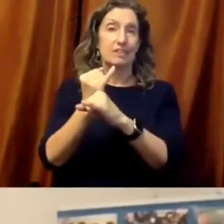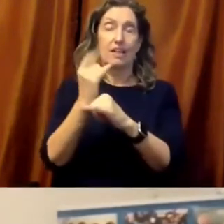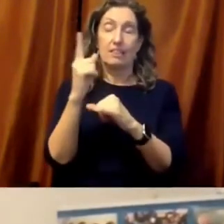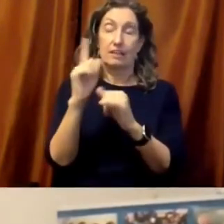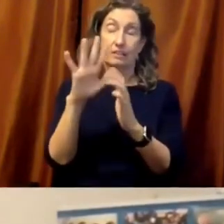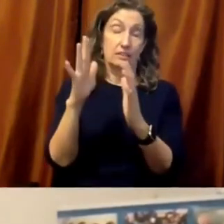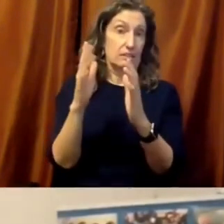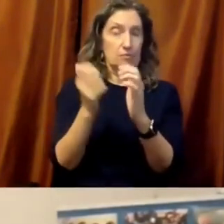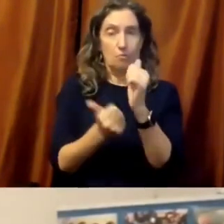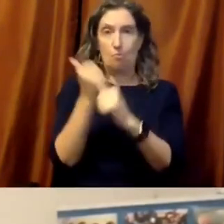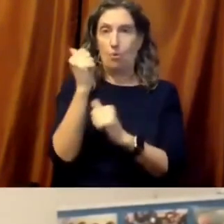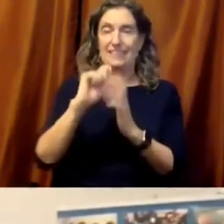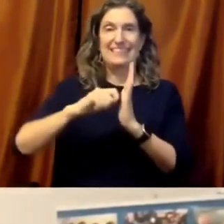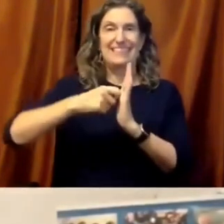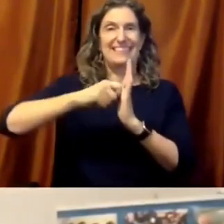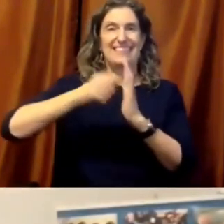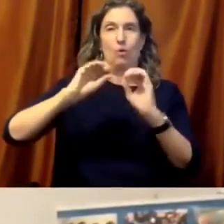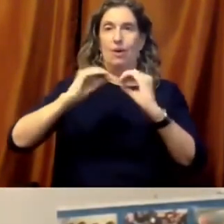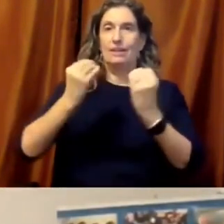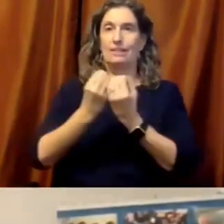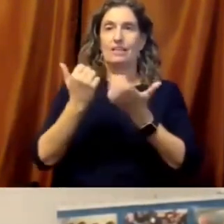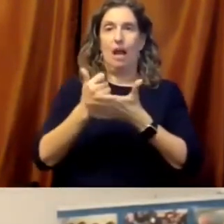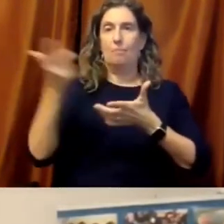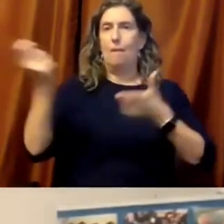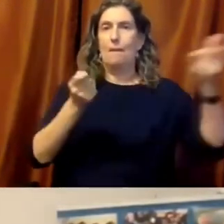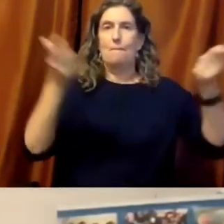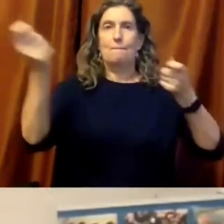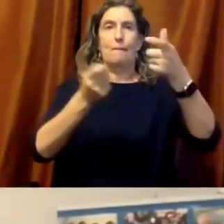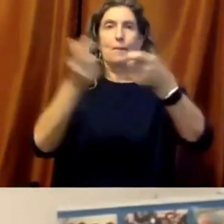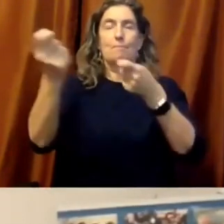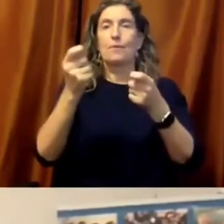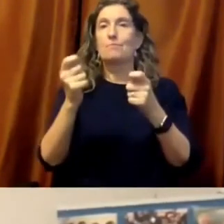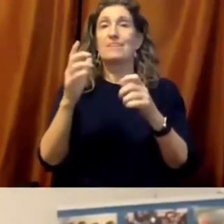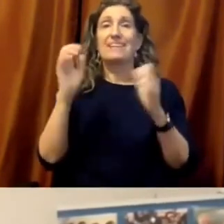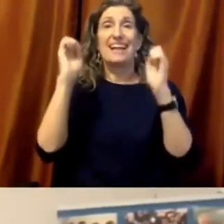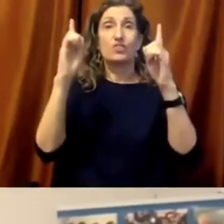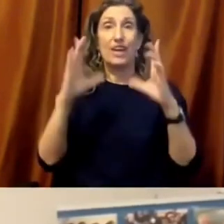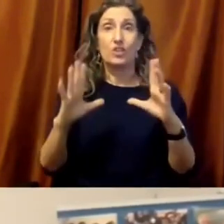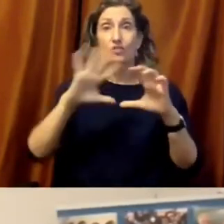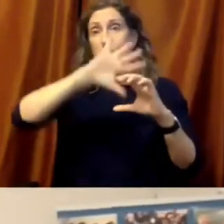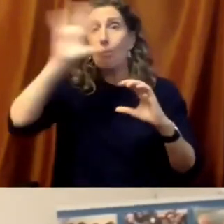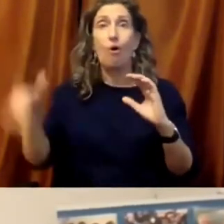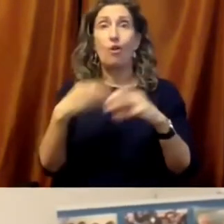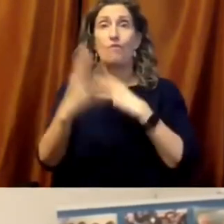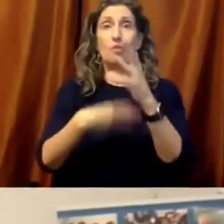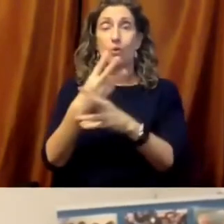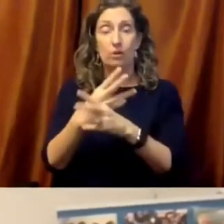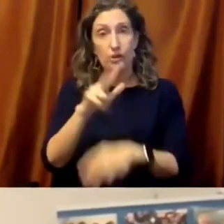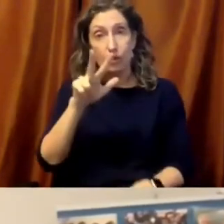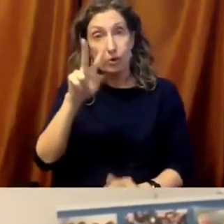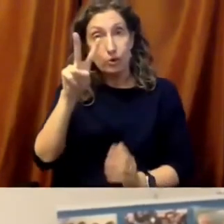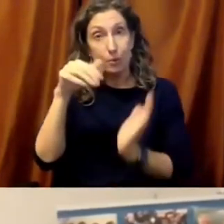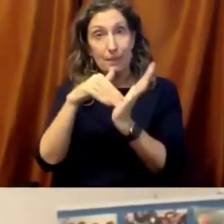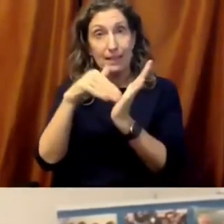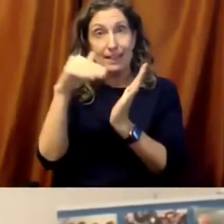educators of 32 million, in fact, in the organizations in over 170 countries from